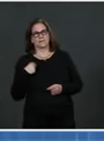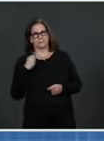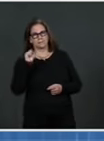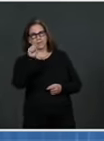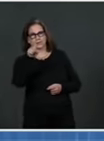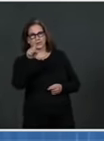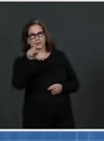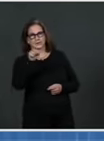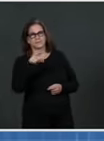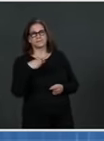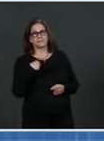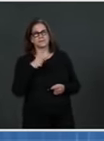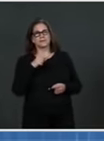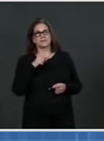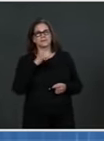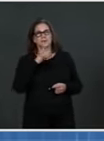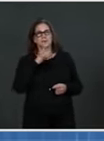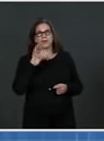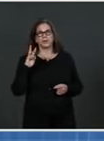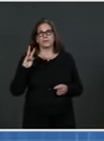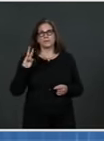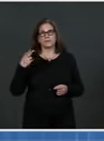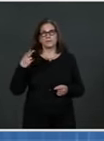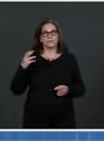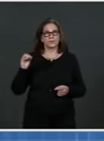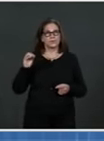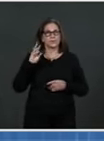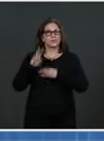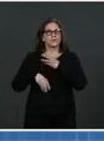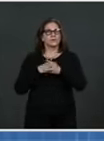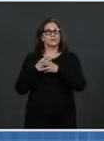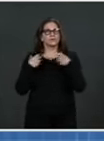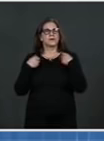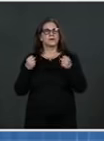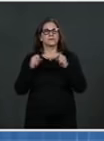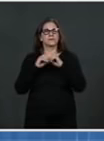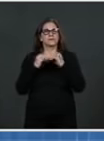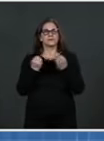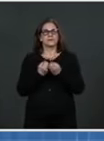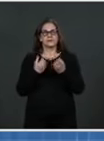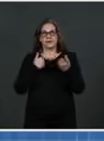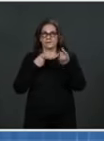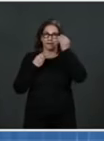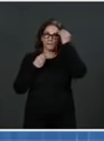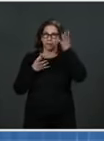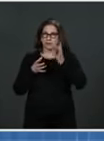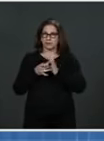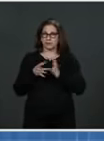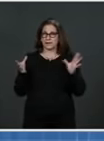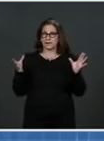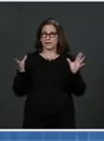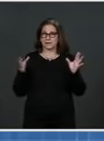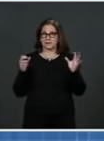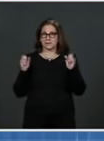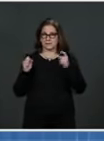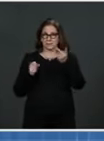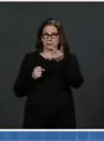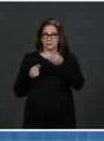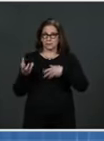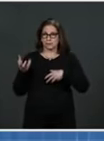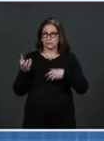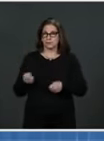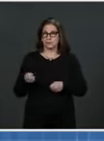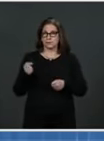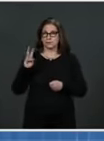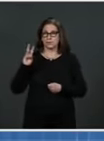Organization report, can each of you say whether or not you trust the findings of this report? Maybe yes or no,